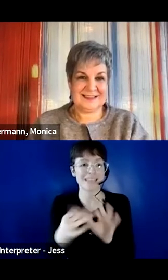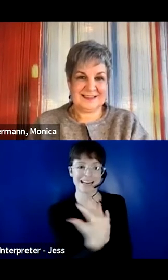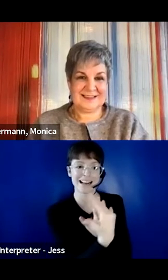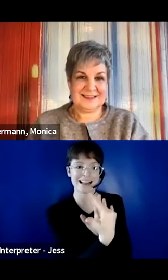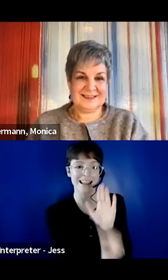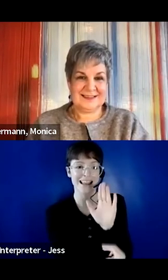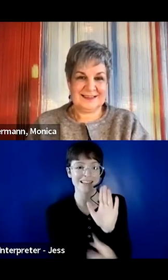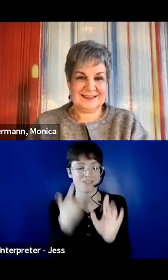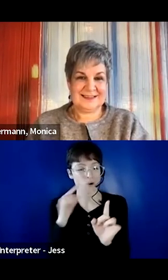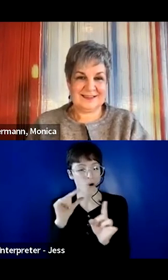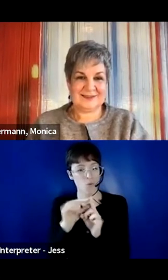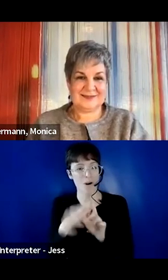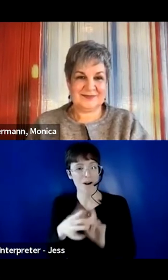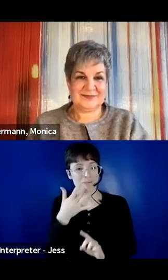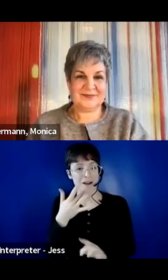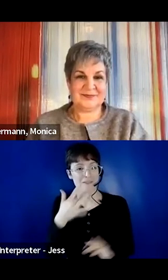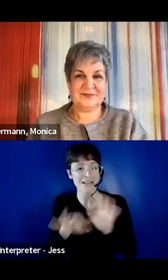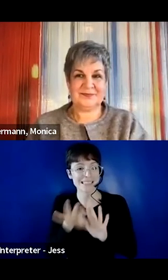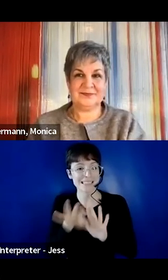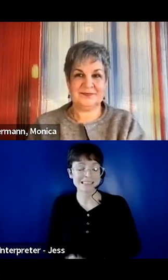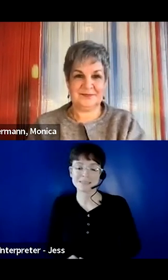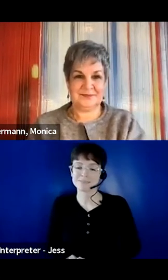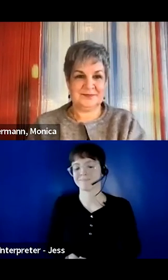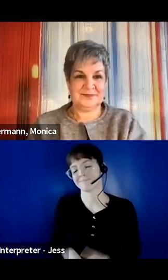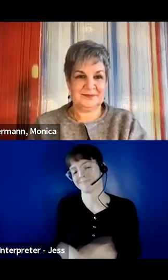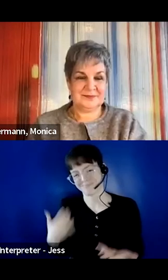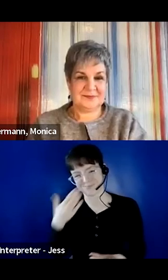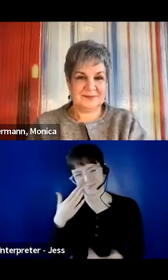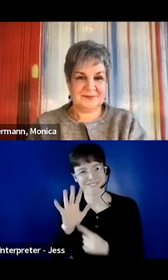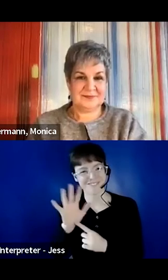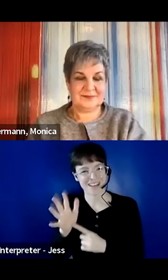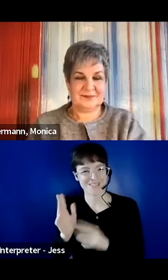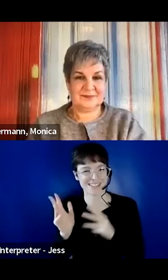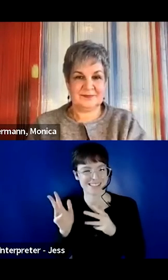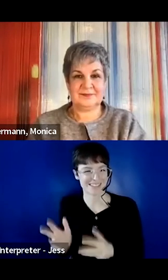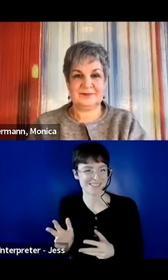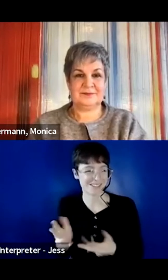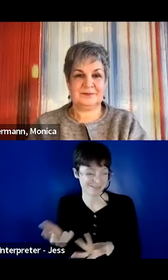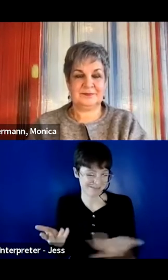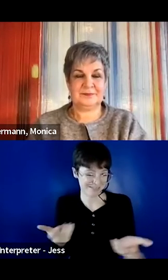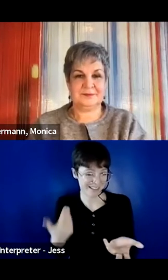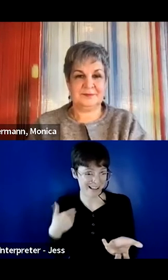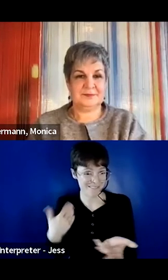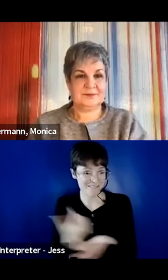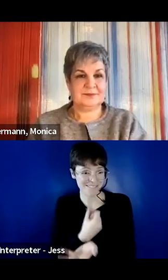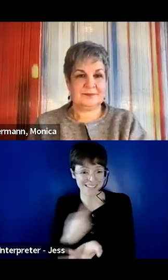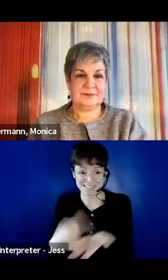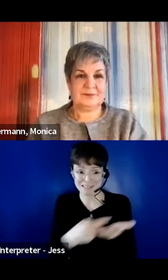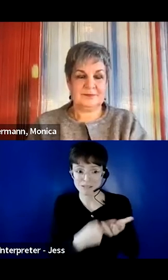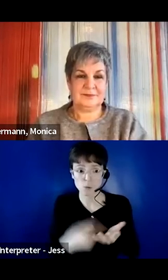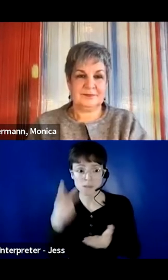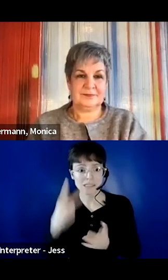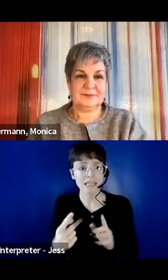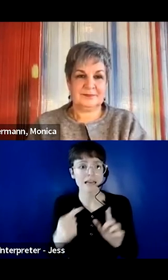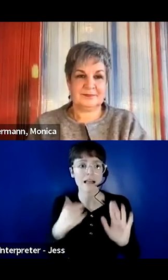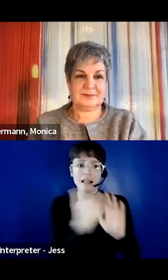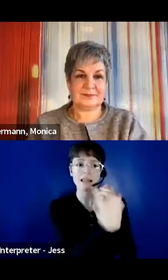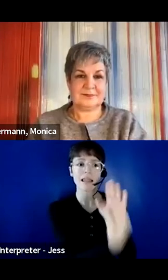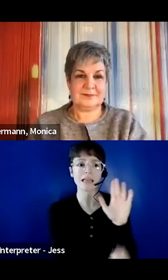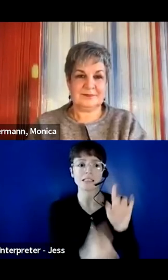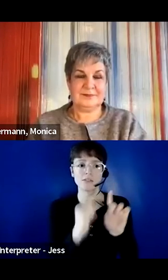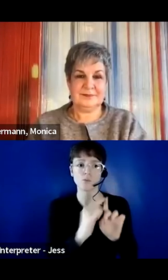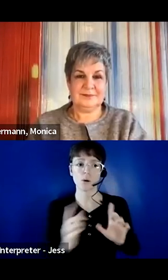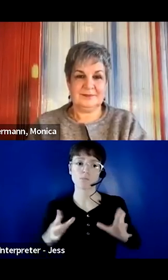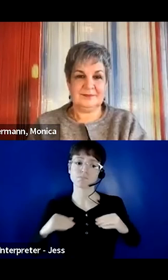about five minutes left. So I do want to give an opportunity for us to have a discussion around this. Is there an updated list of terms? And again,